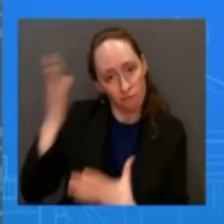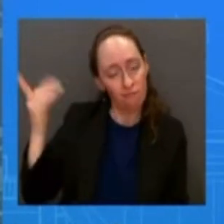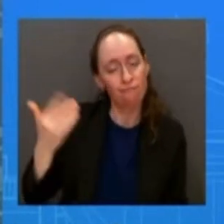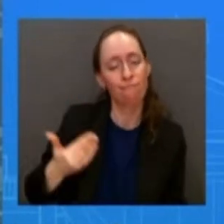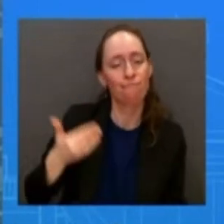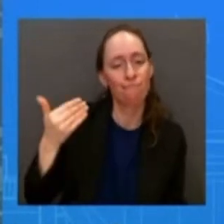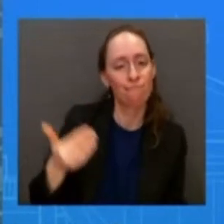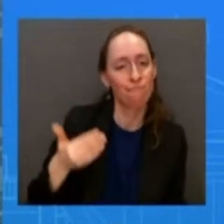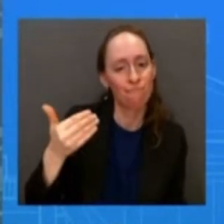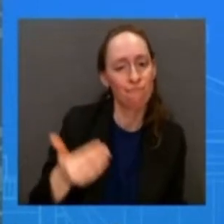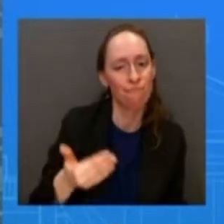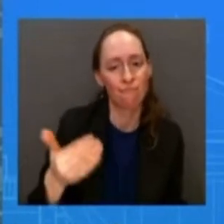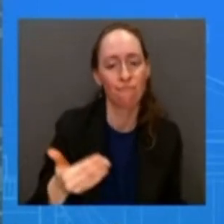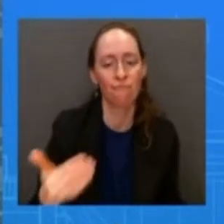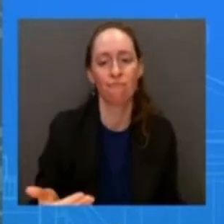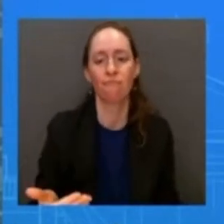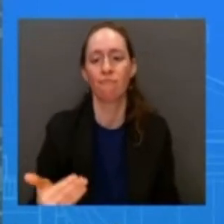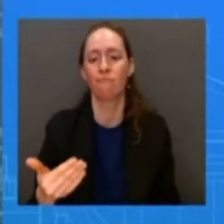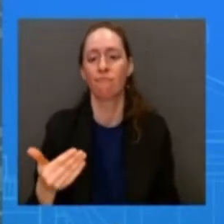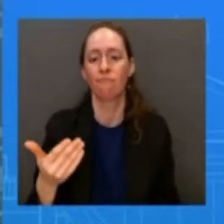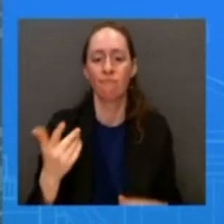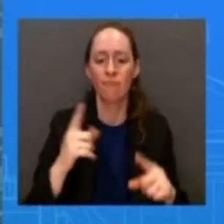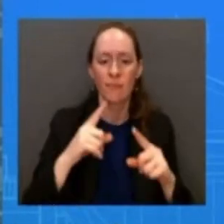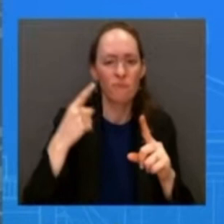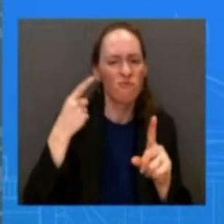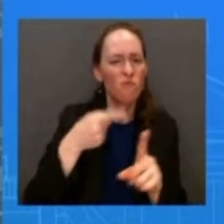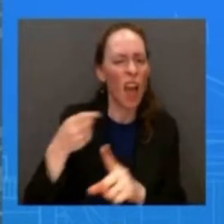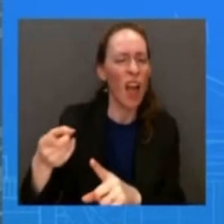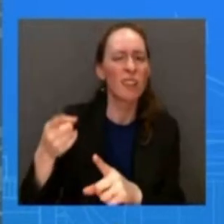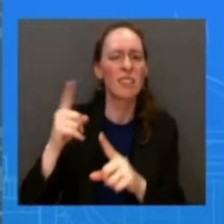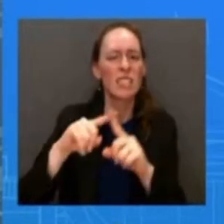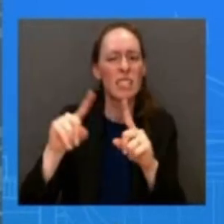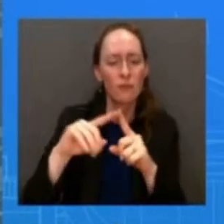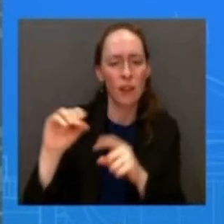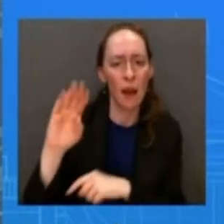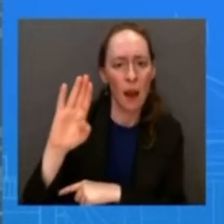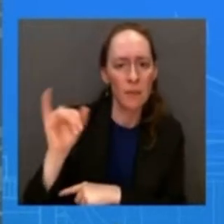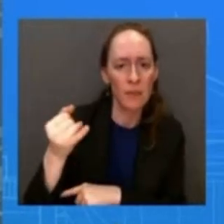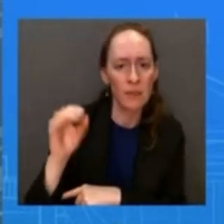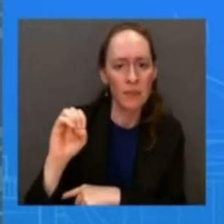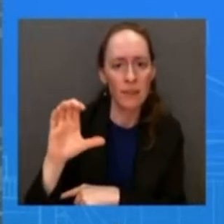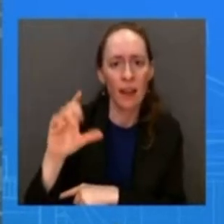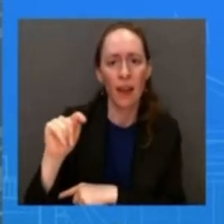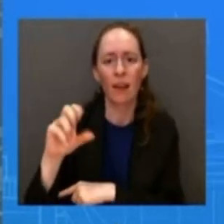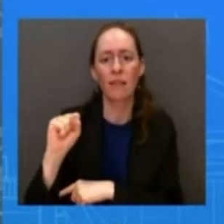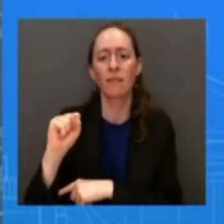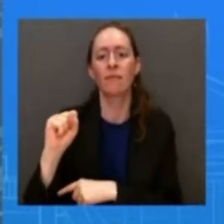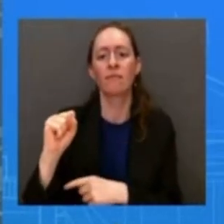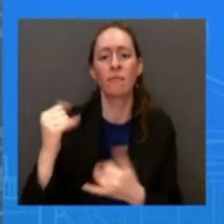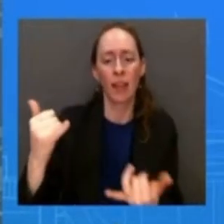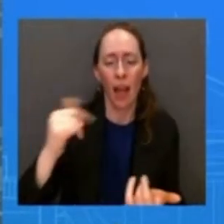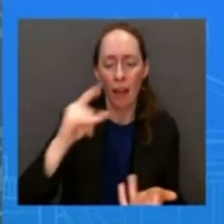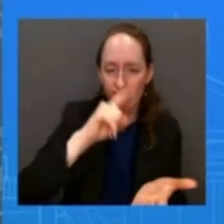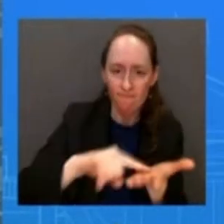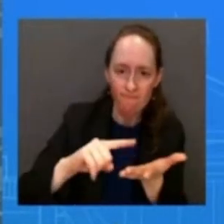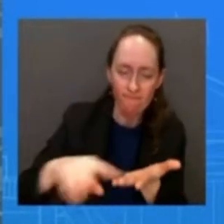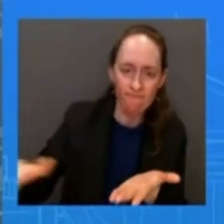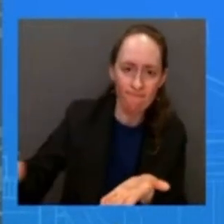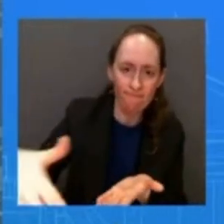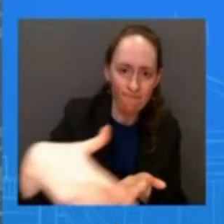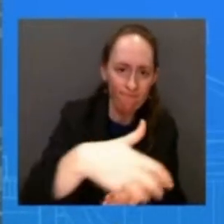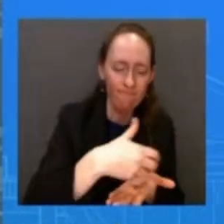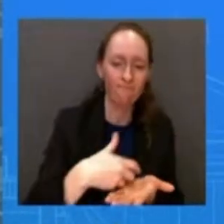the objects and what is currently occurring and trying to get the debris and you know get a sense of the analysis and get the